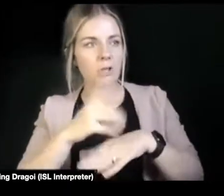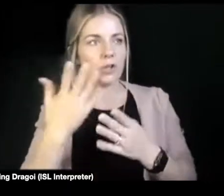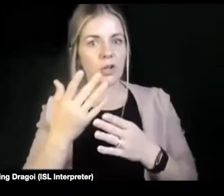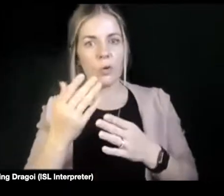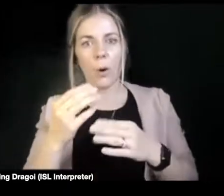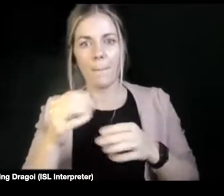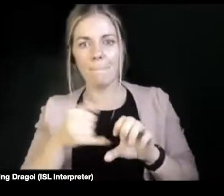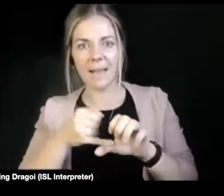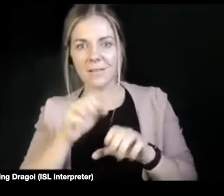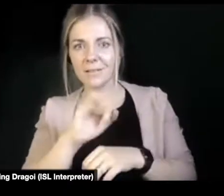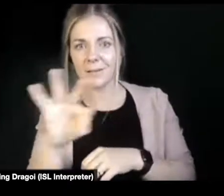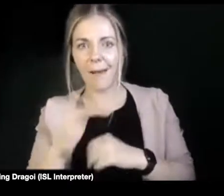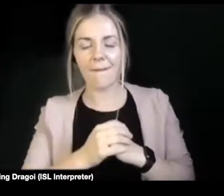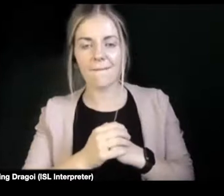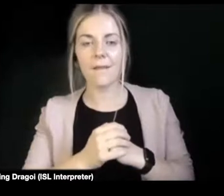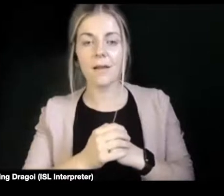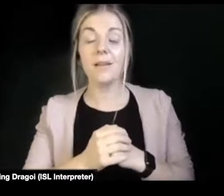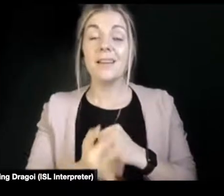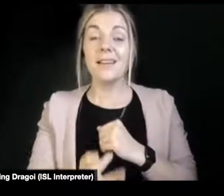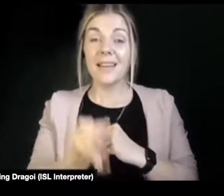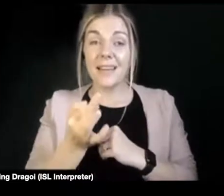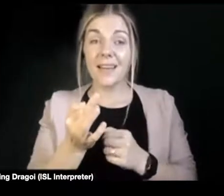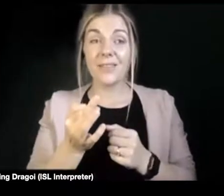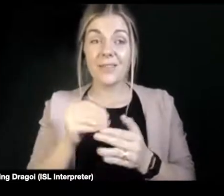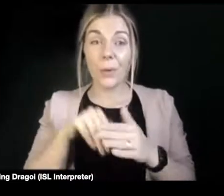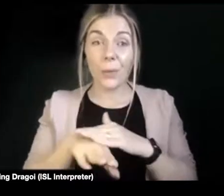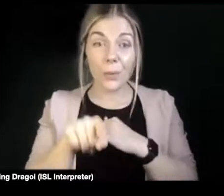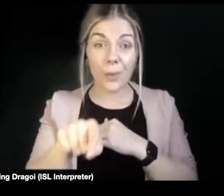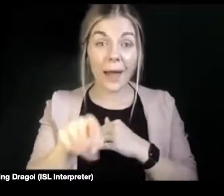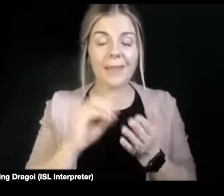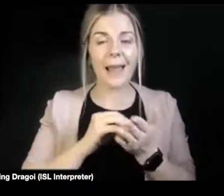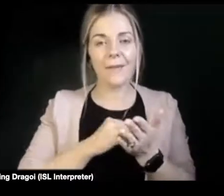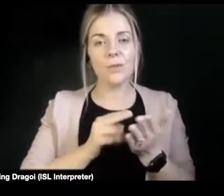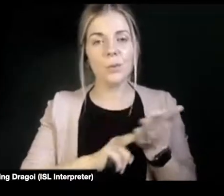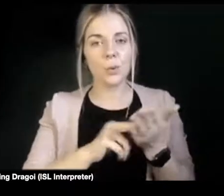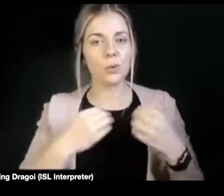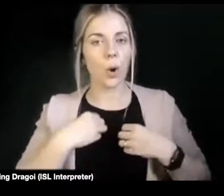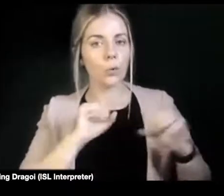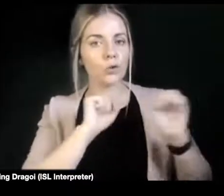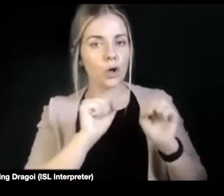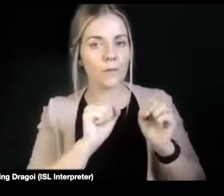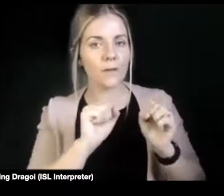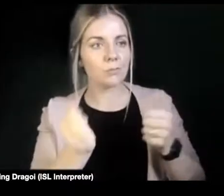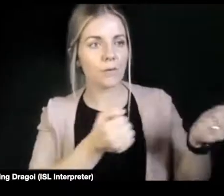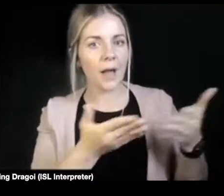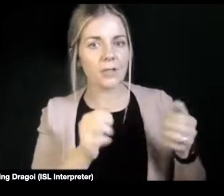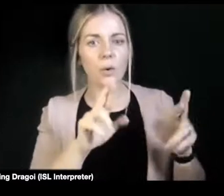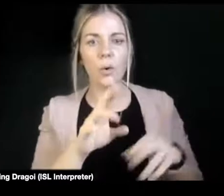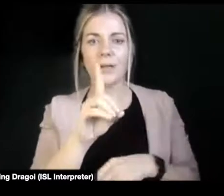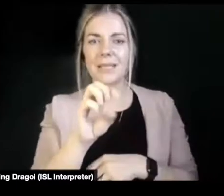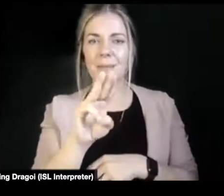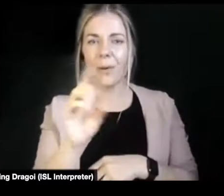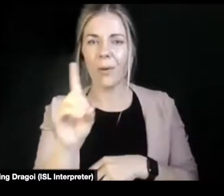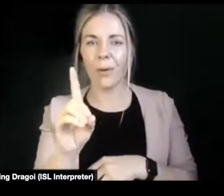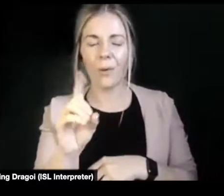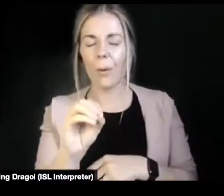But in order to get there, they often have to go through service providers. They often have to go through DPOs. And trying to have that freedom to have that